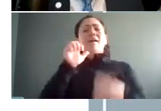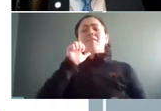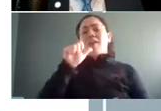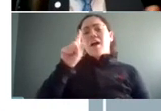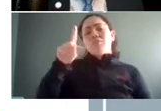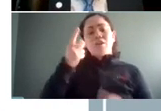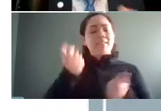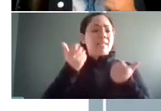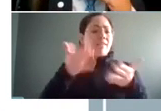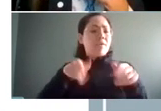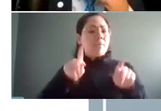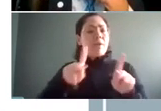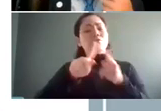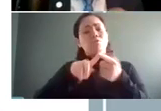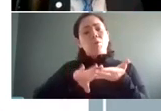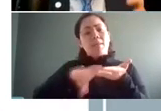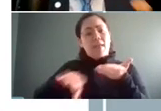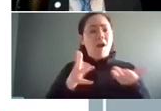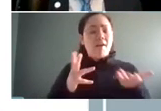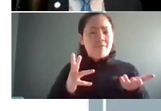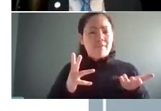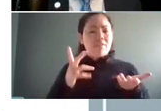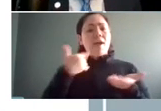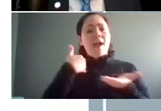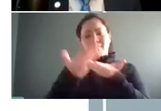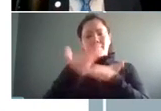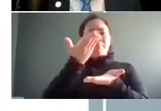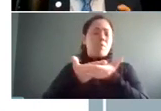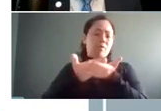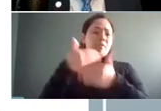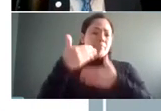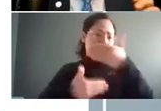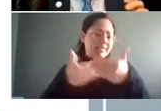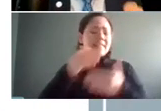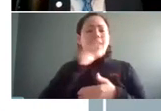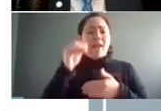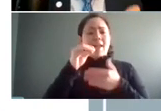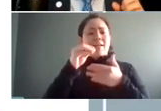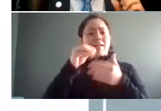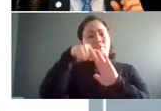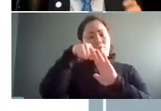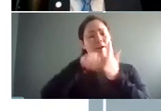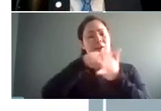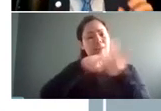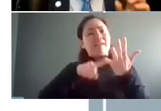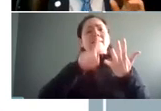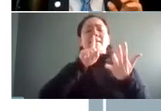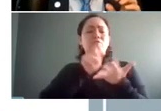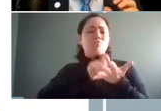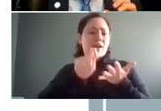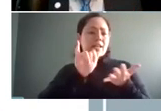permission to lay off whoever they want okay there's a documented process and the criteria is in writing that so it can be used